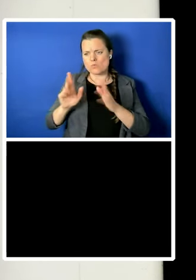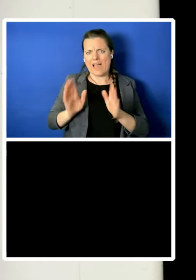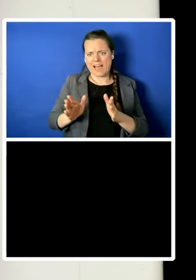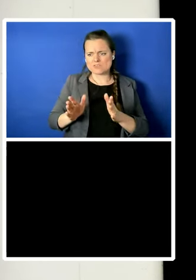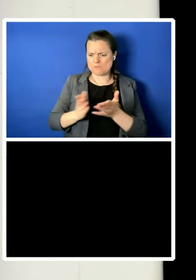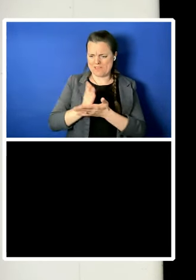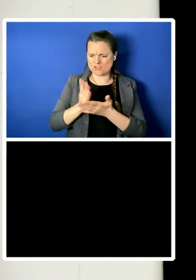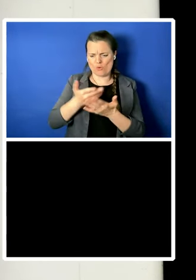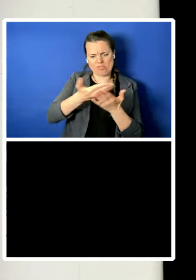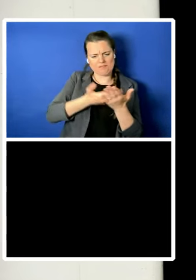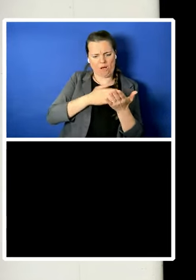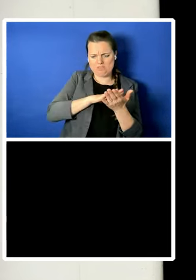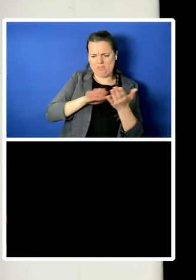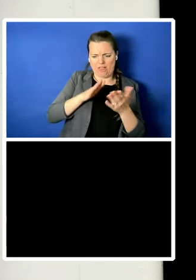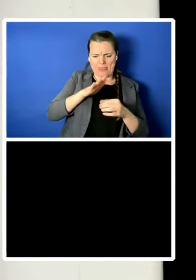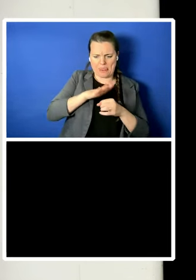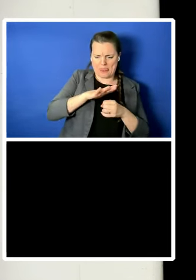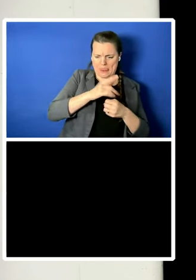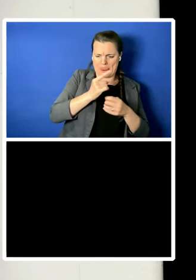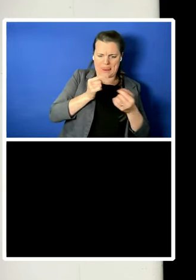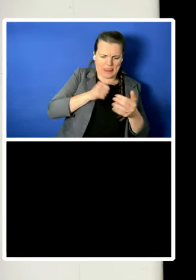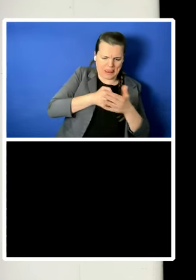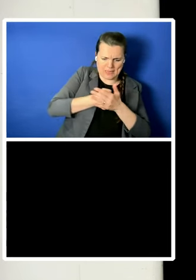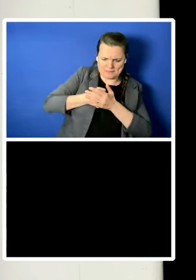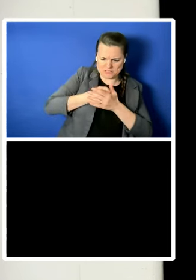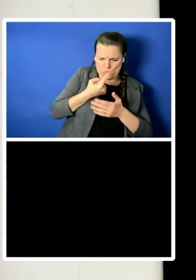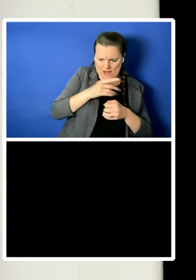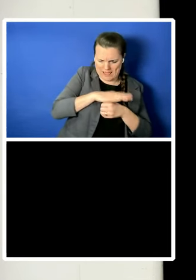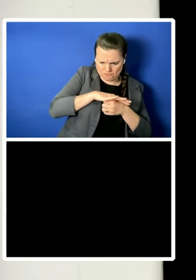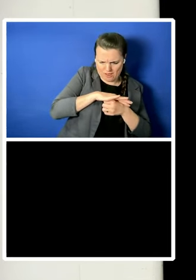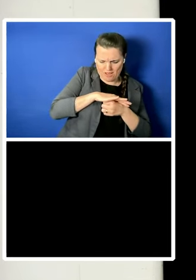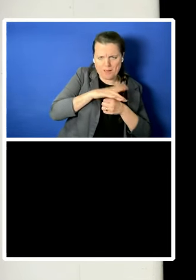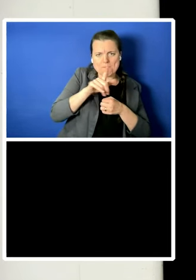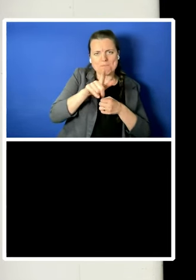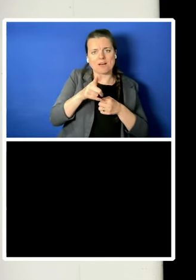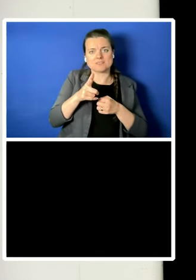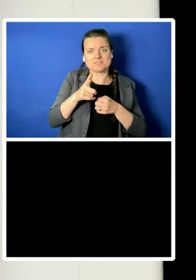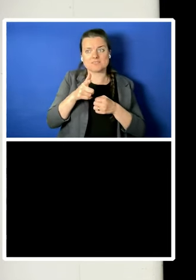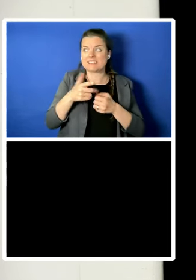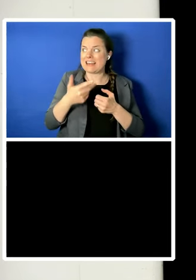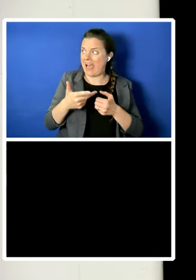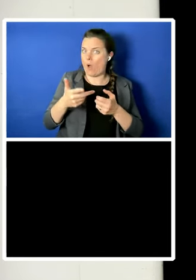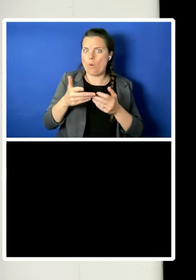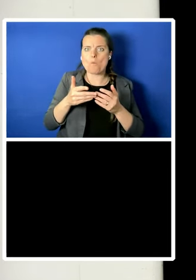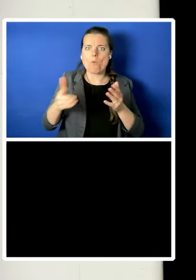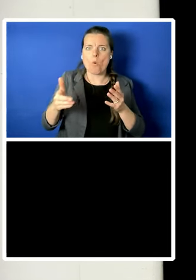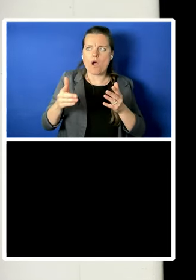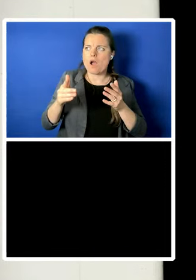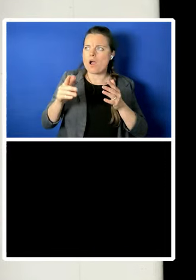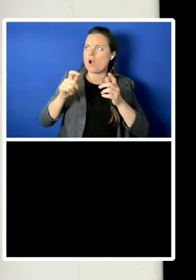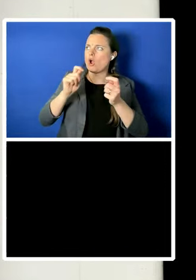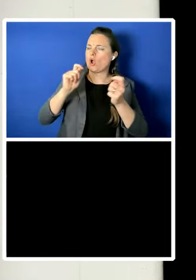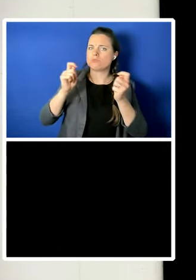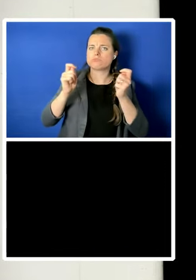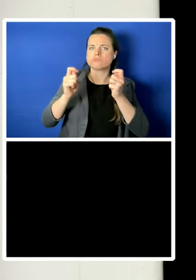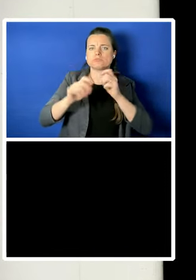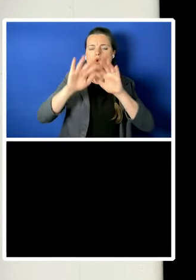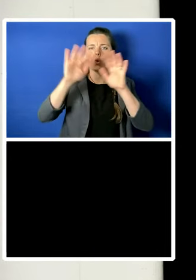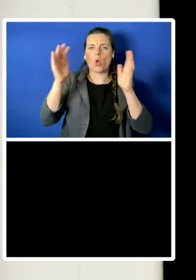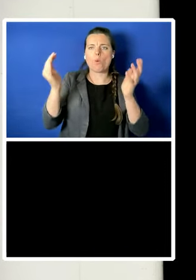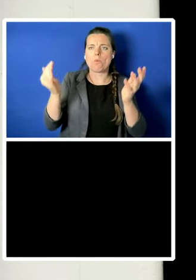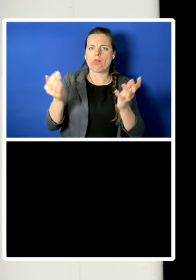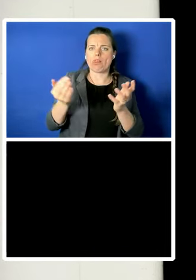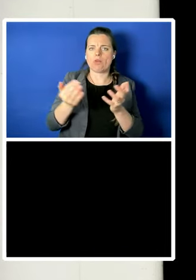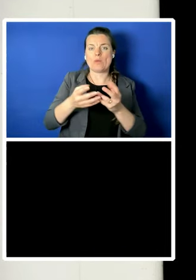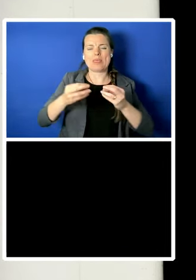now in the 21st century with its billionaire owned global corporations that neither